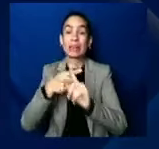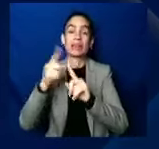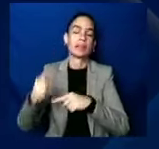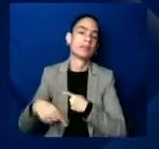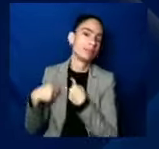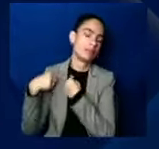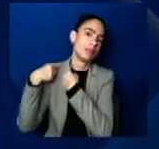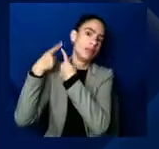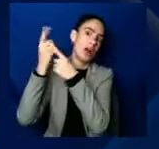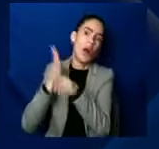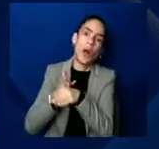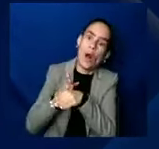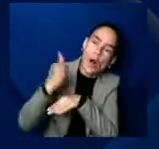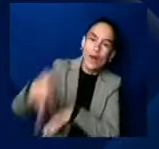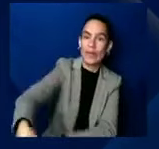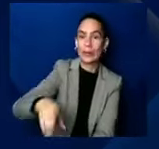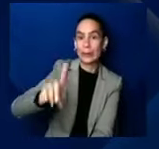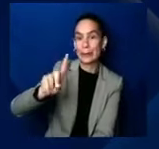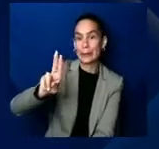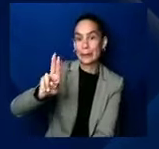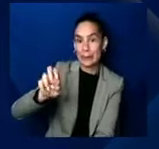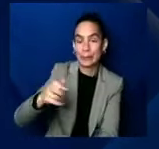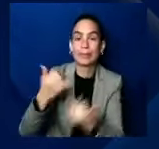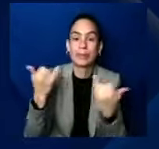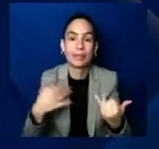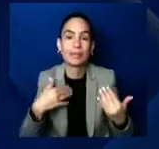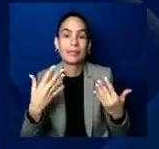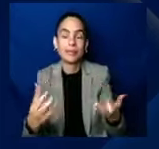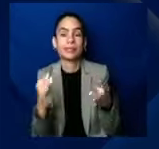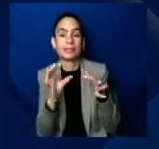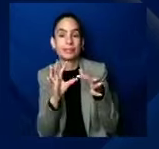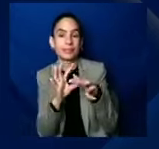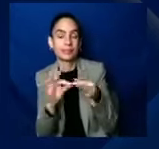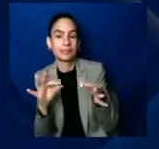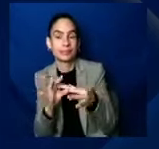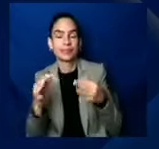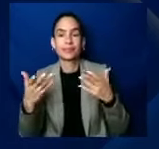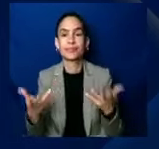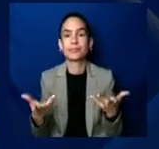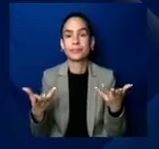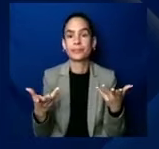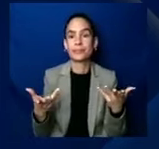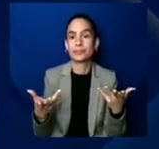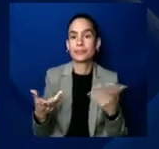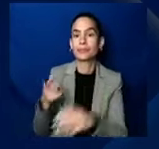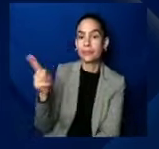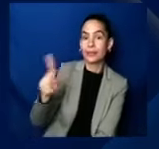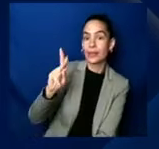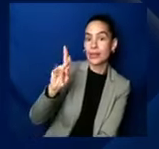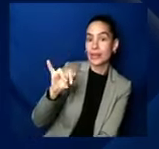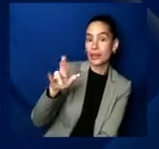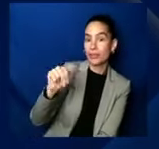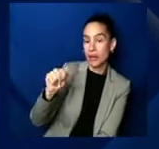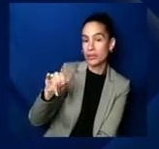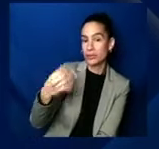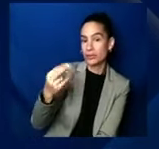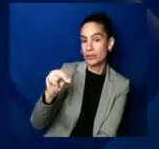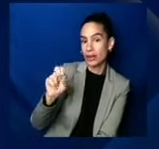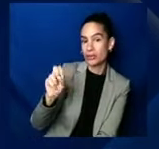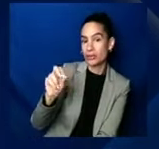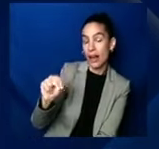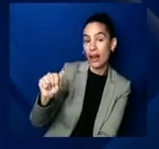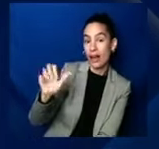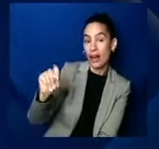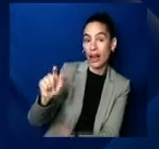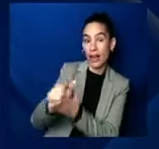is, um, the, the things like the Kara Johnson Act play such an important role because we are trying to unwind